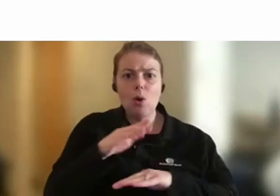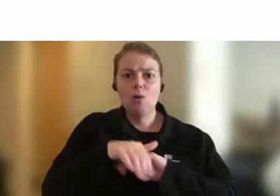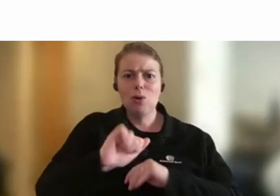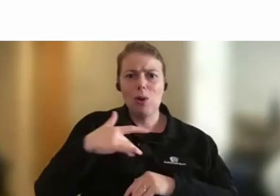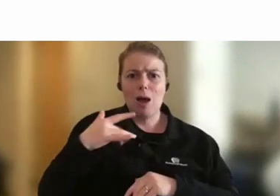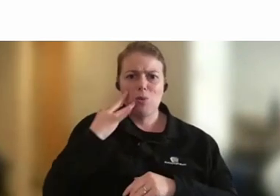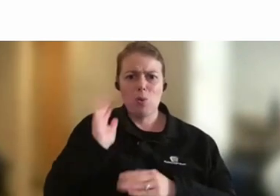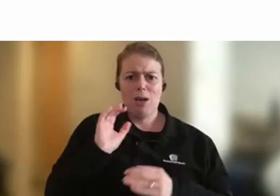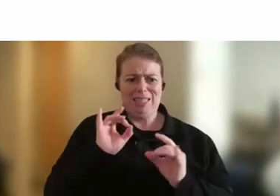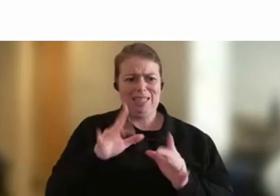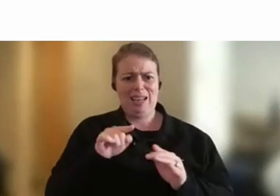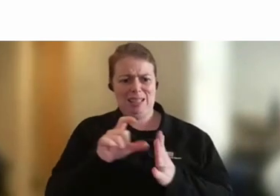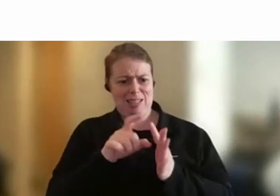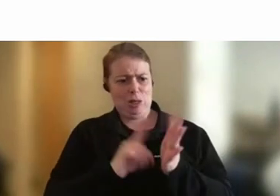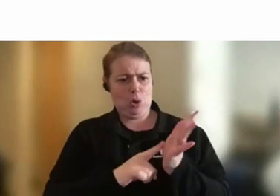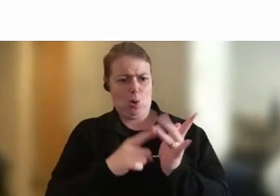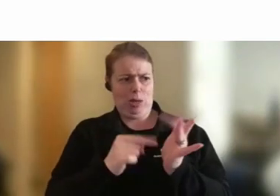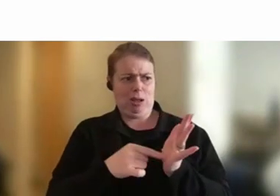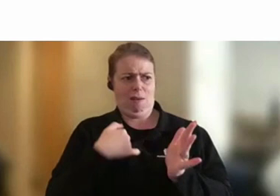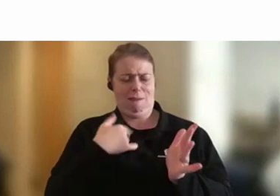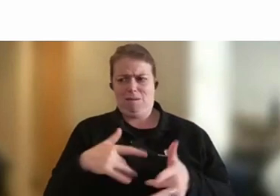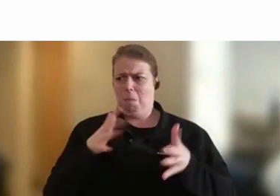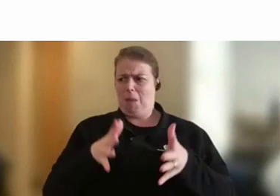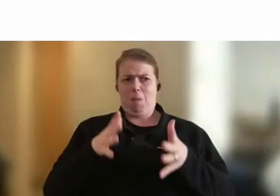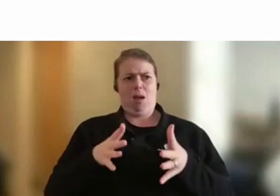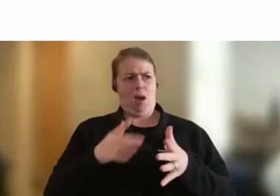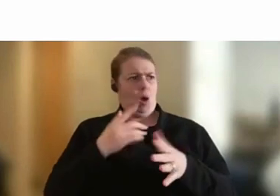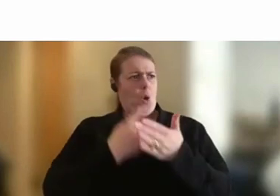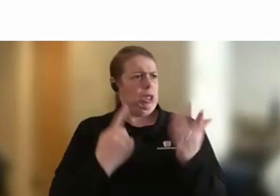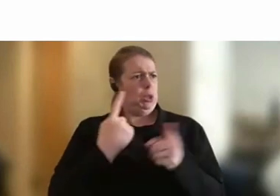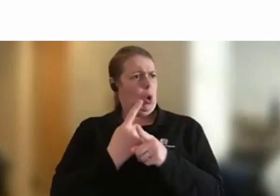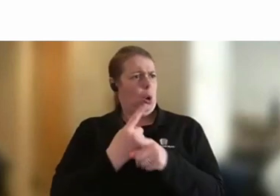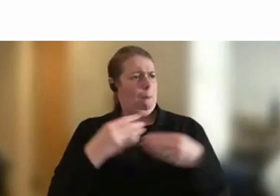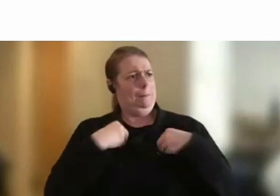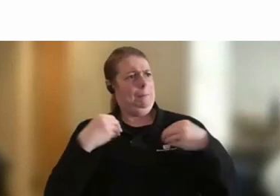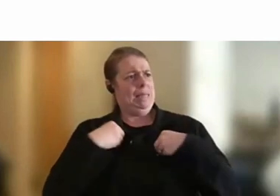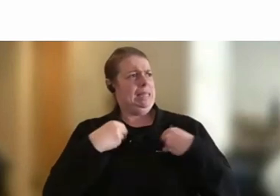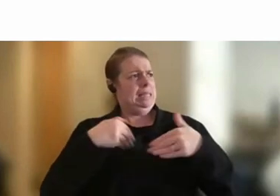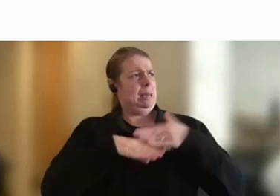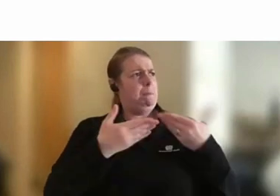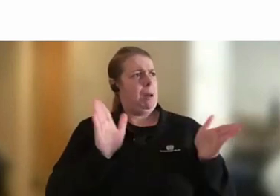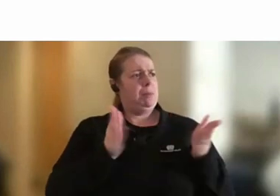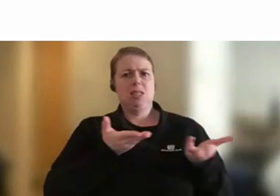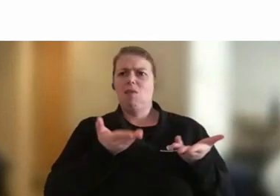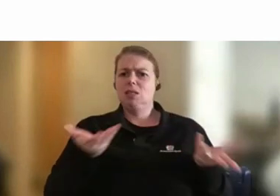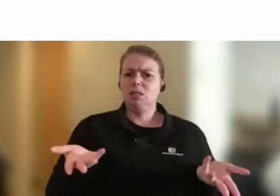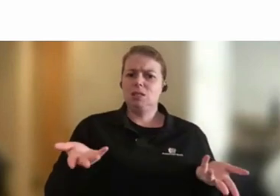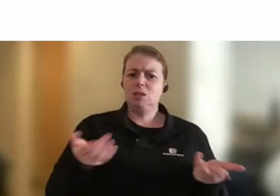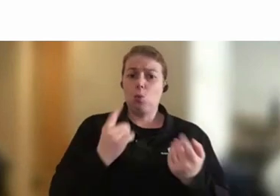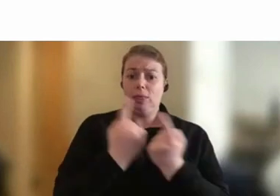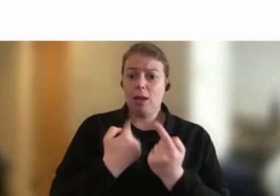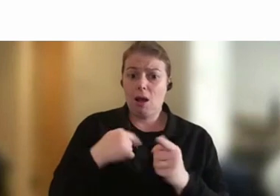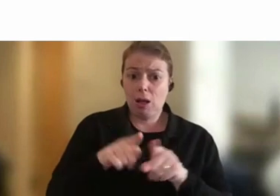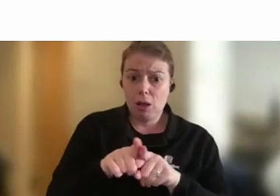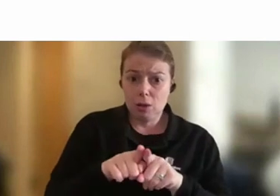used to the public service where we just talked business all the time. And so one of the things that I learned, and then we all went